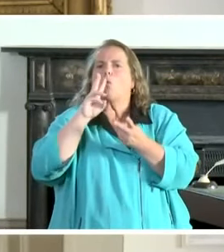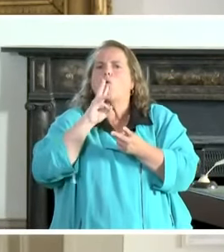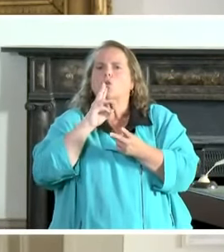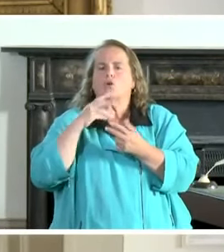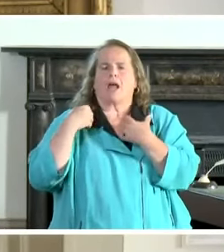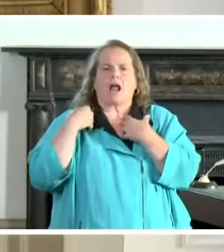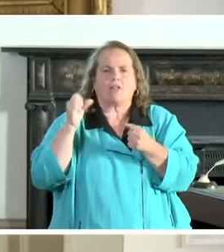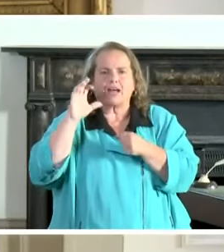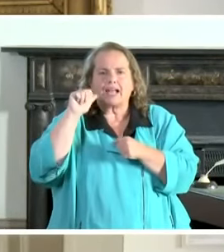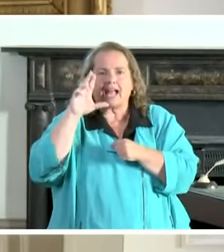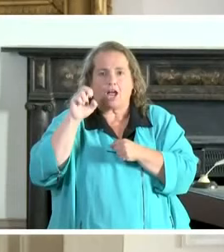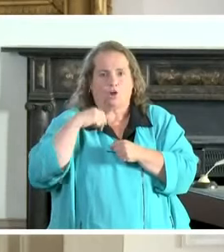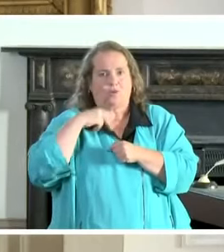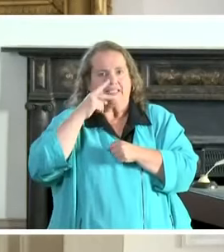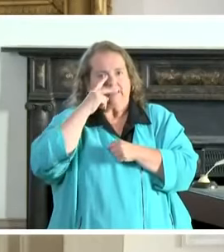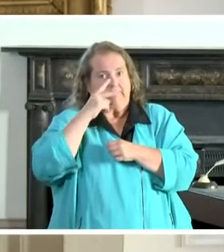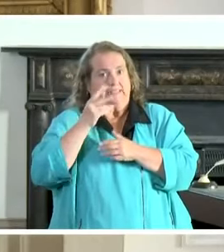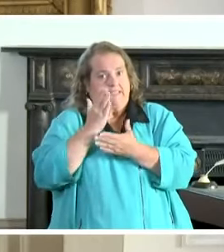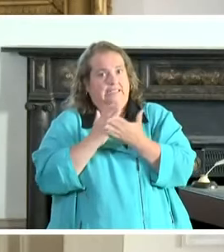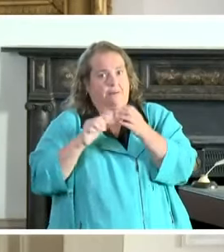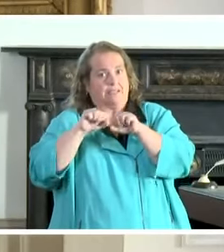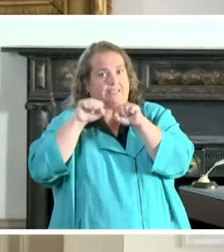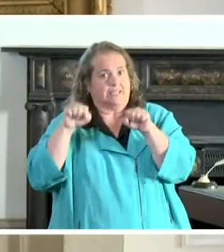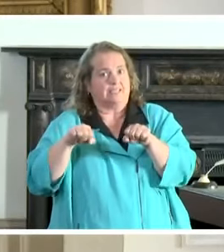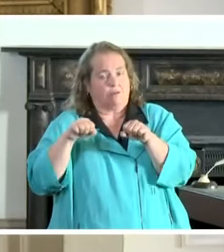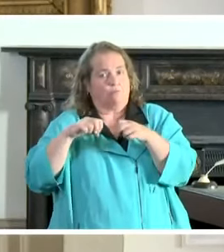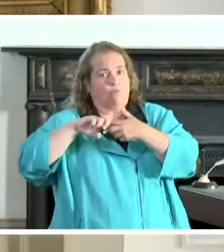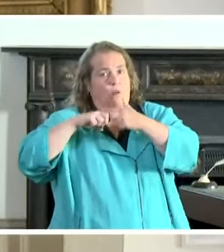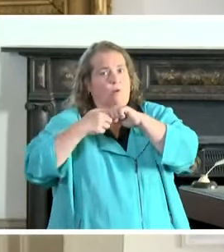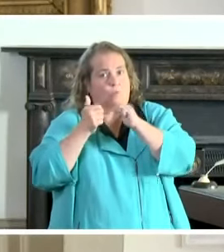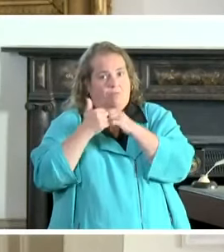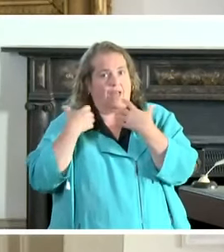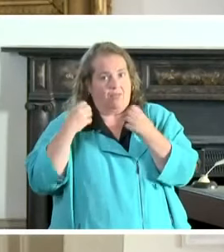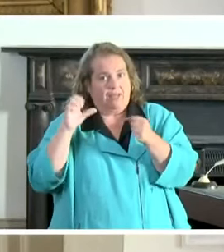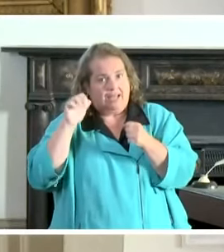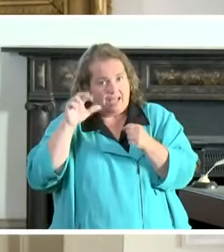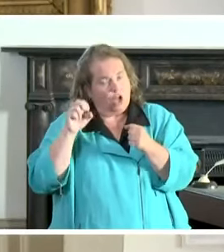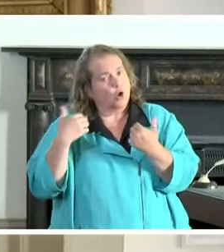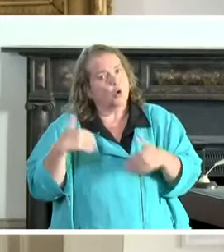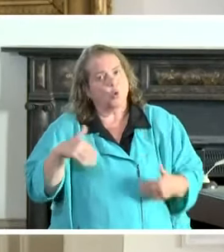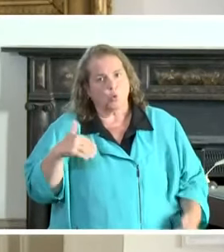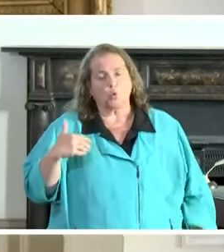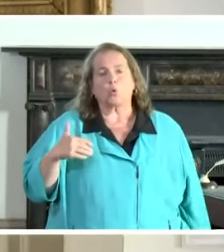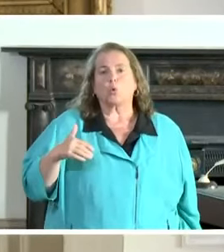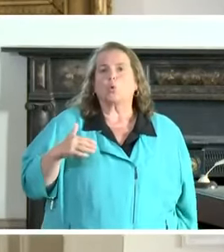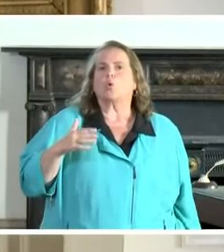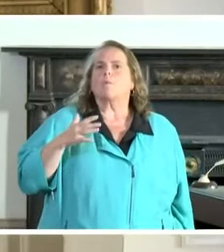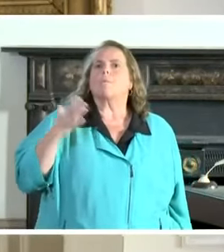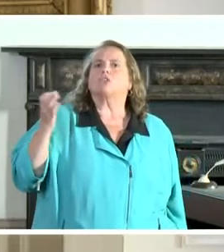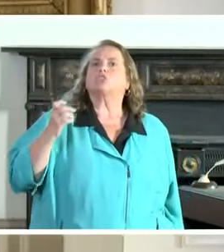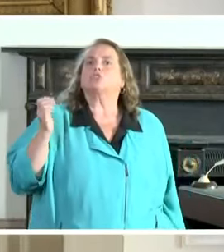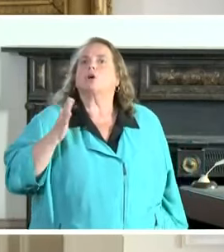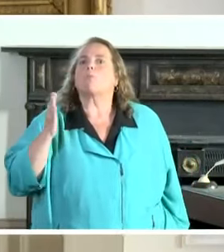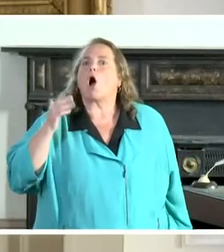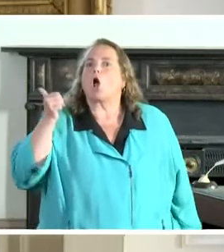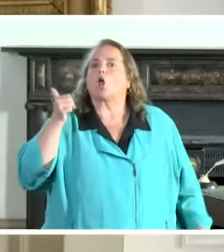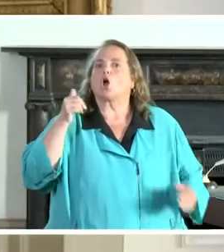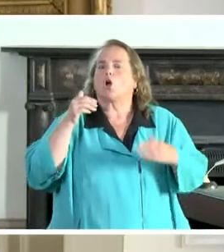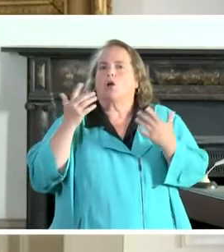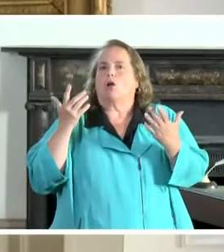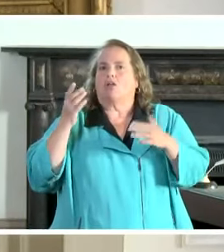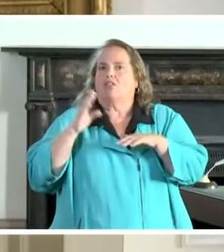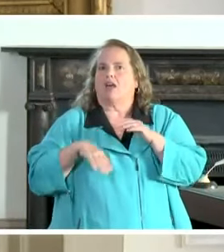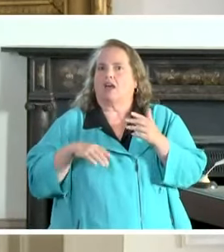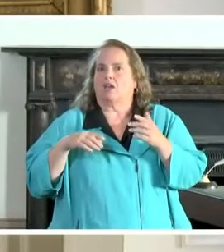cracks in the systems today as it relates to healthcare, which could have been, you know, much smaller investments, large,